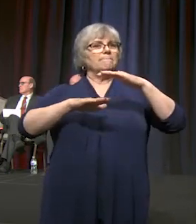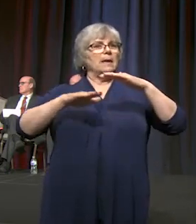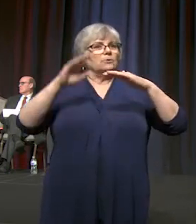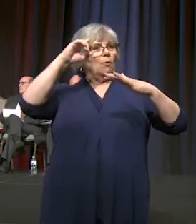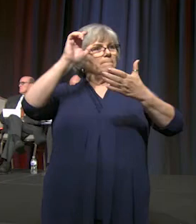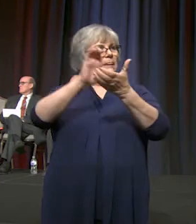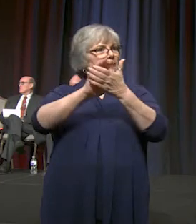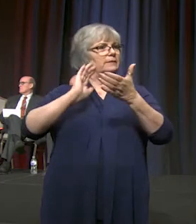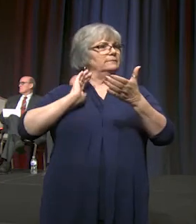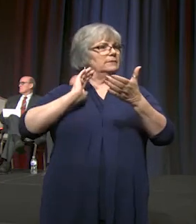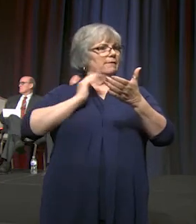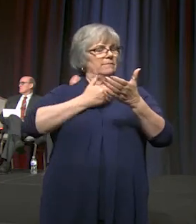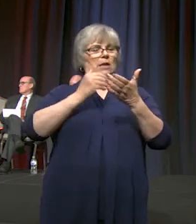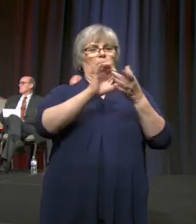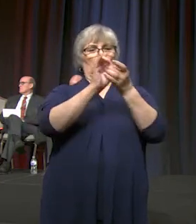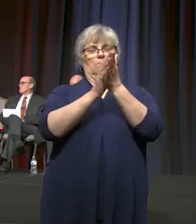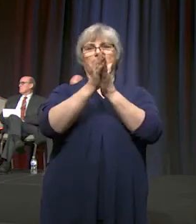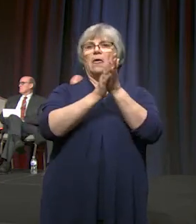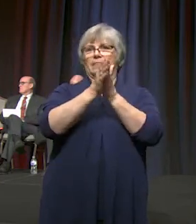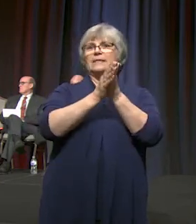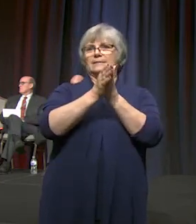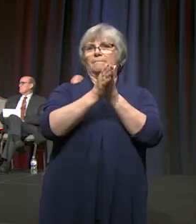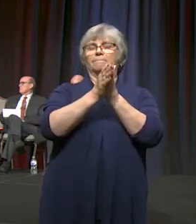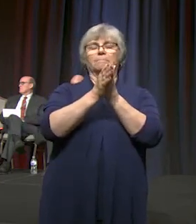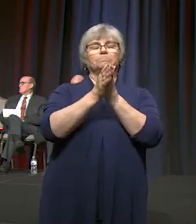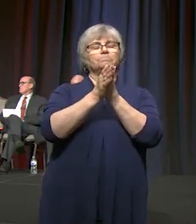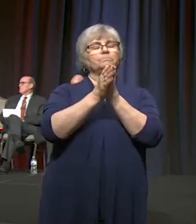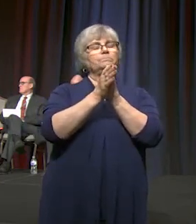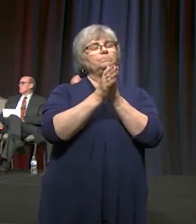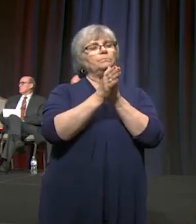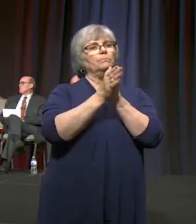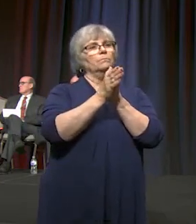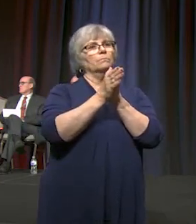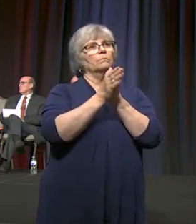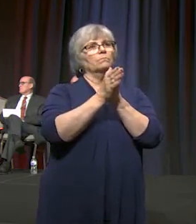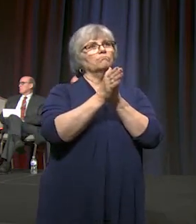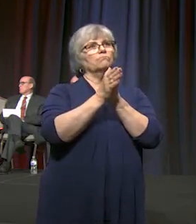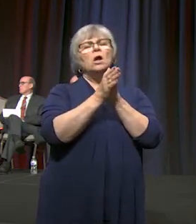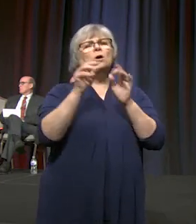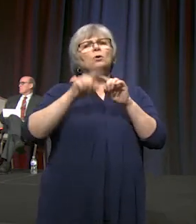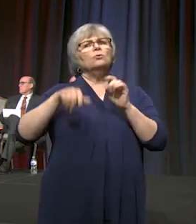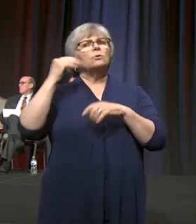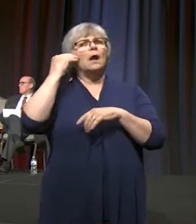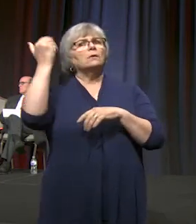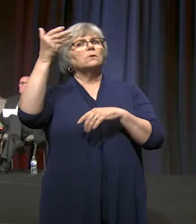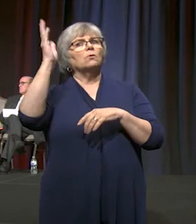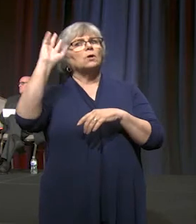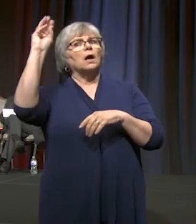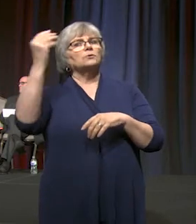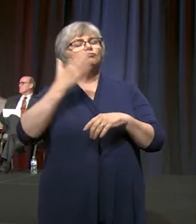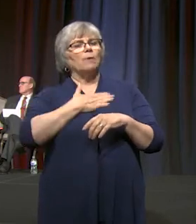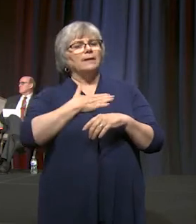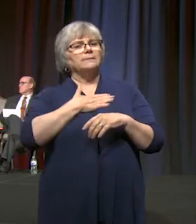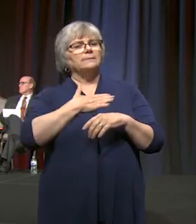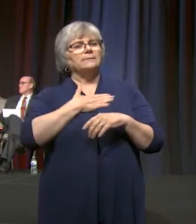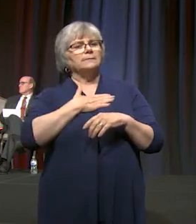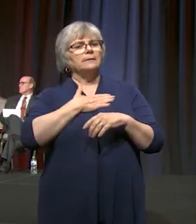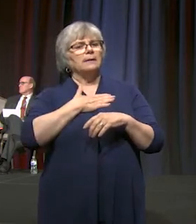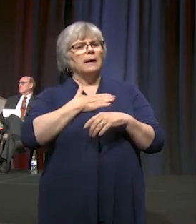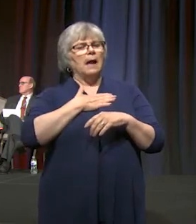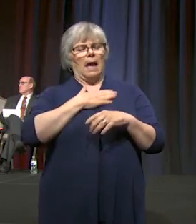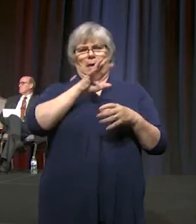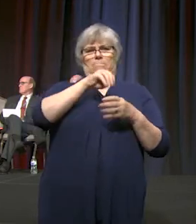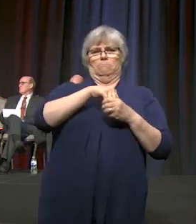Methodism. Well, you can't know of God's grace and be part of understanding this